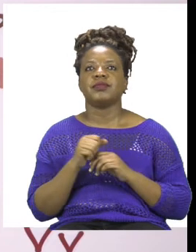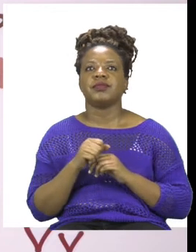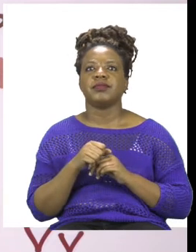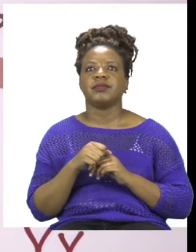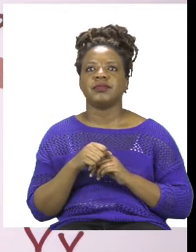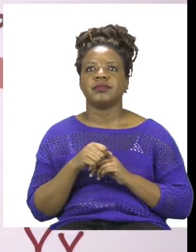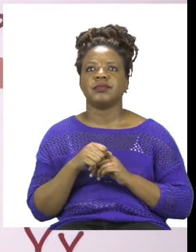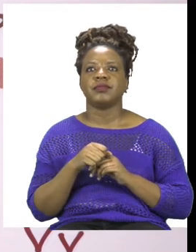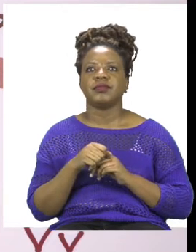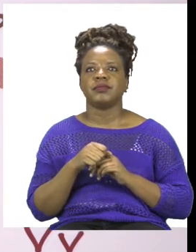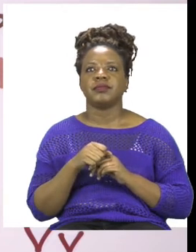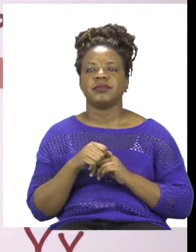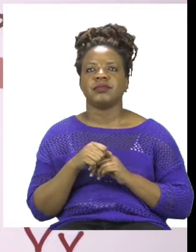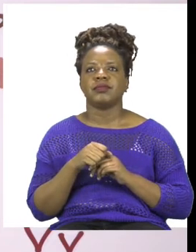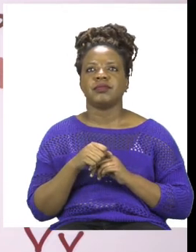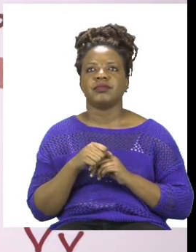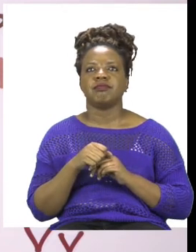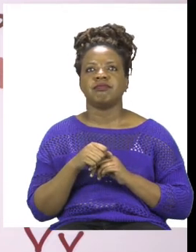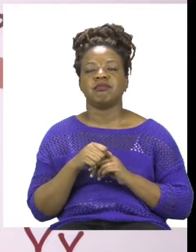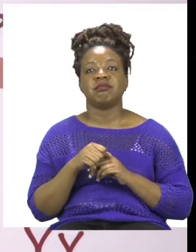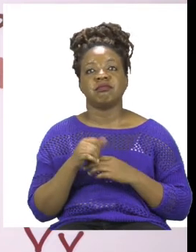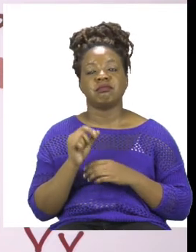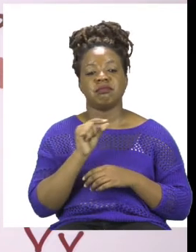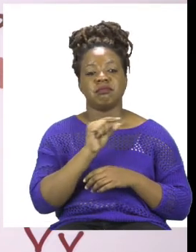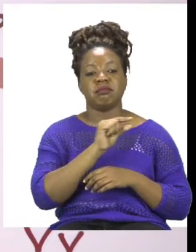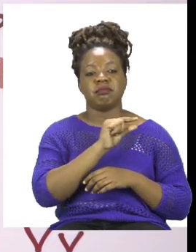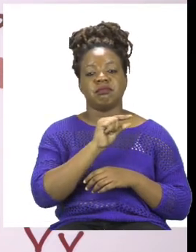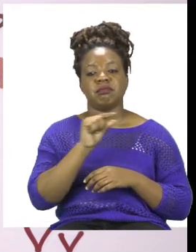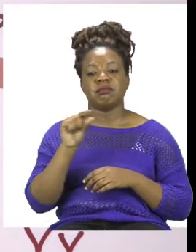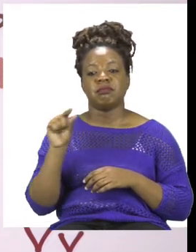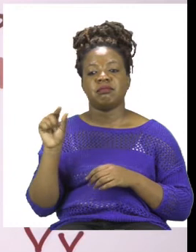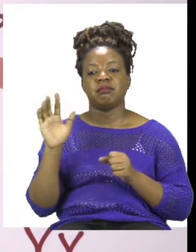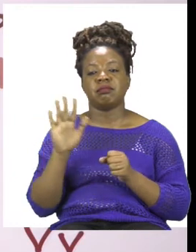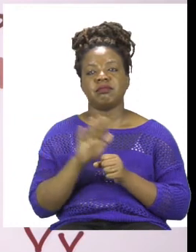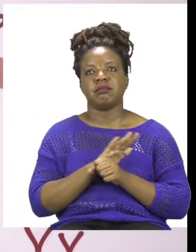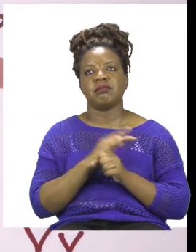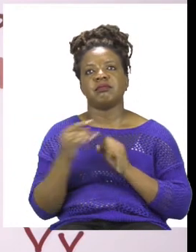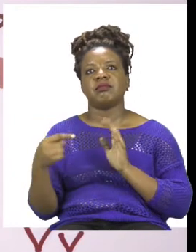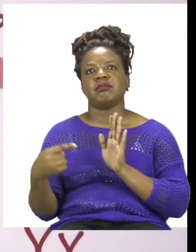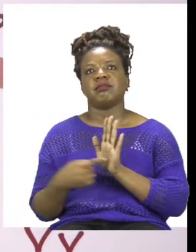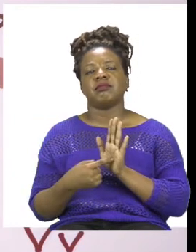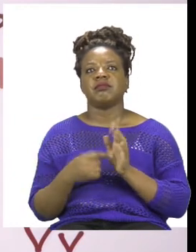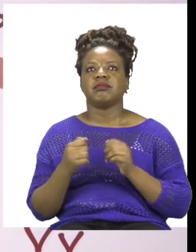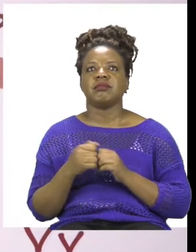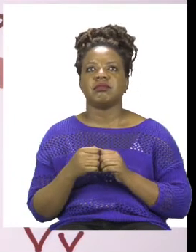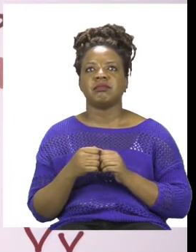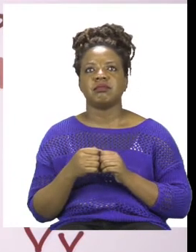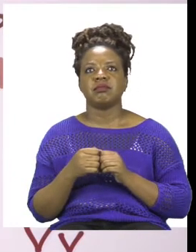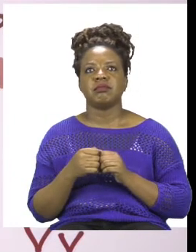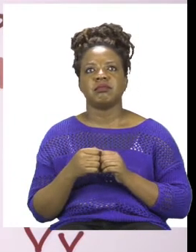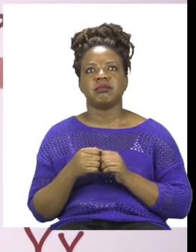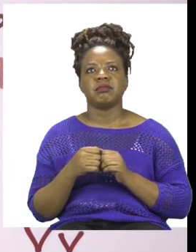And now it is complete with a full stop. So remember boys and girls, show